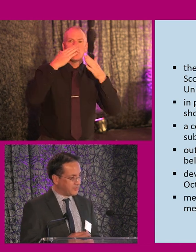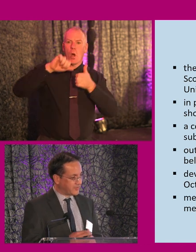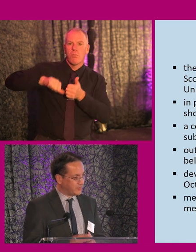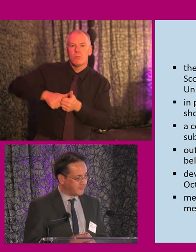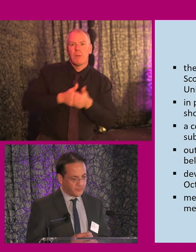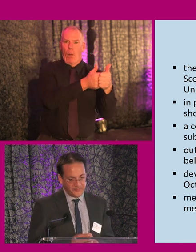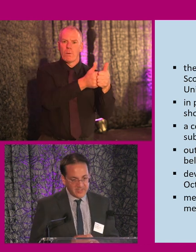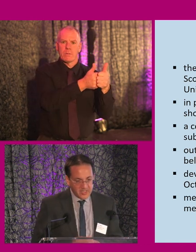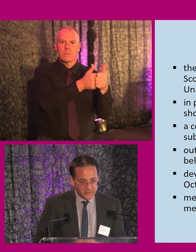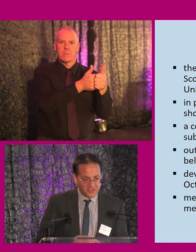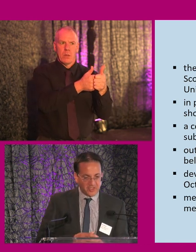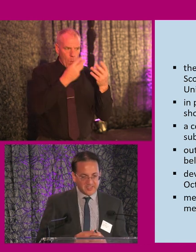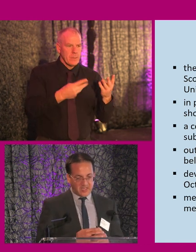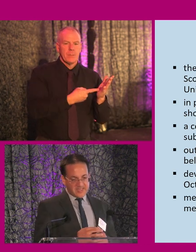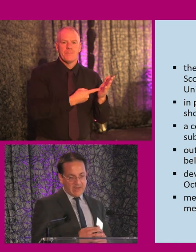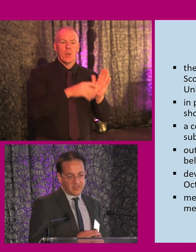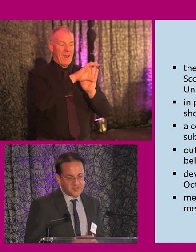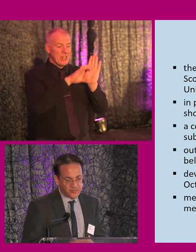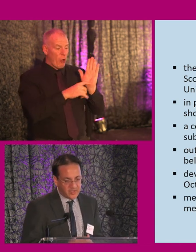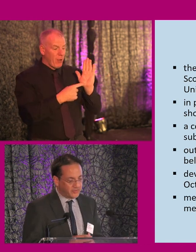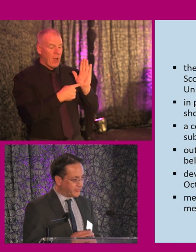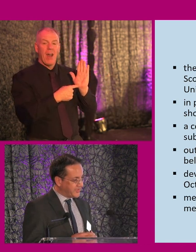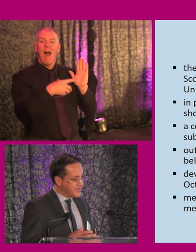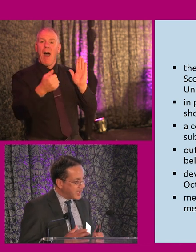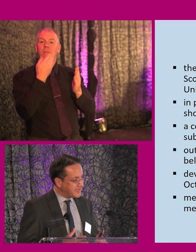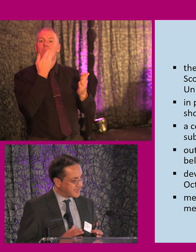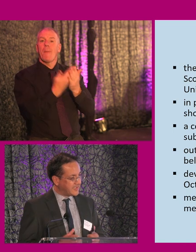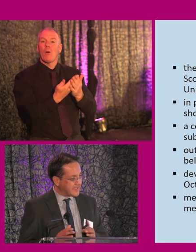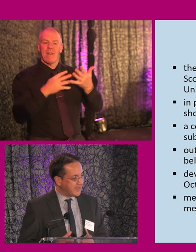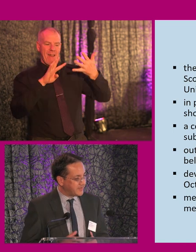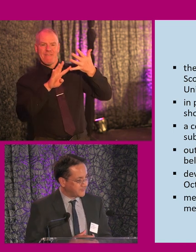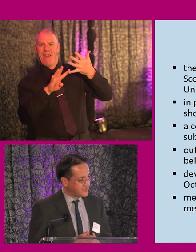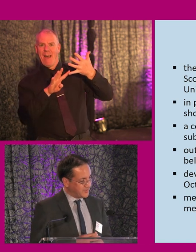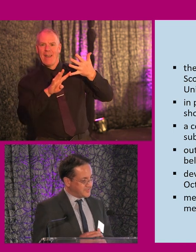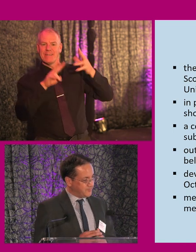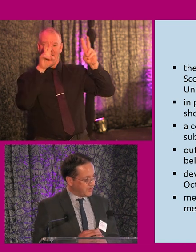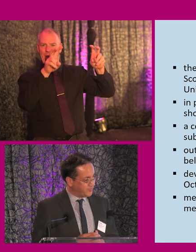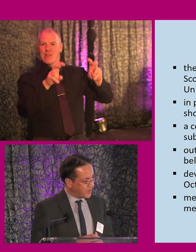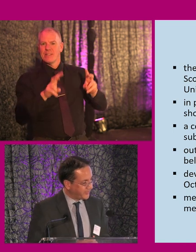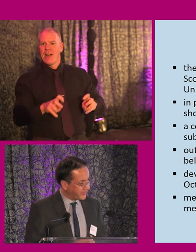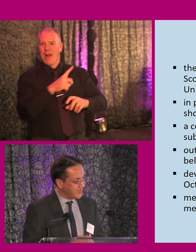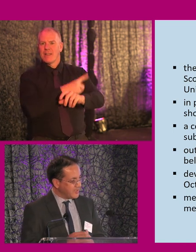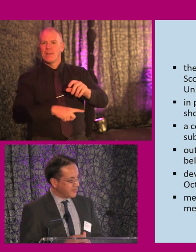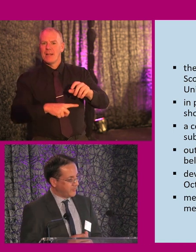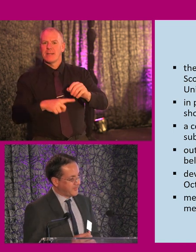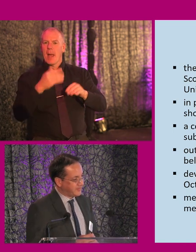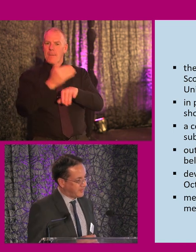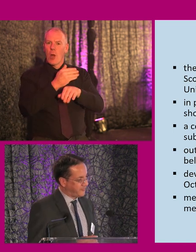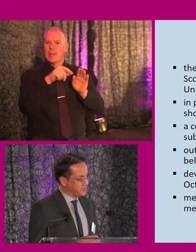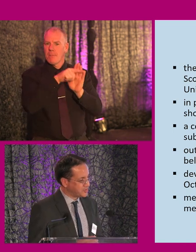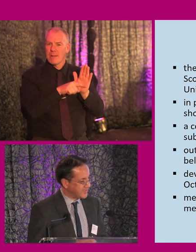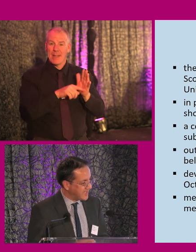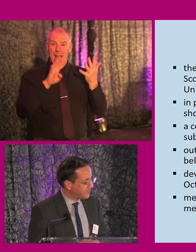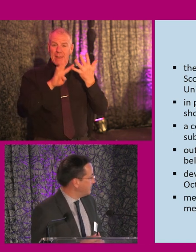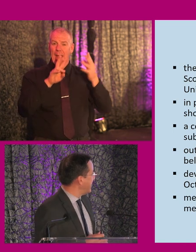is what we're calling for. So what the charter does, it outlines proposals in nine key areas of disability employment policy that we think the